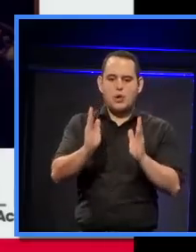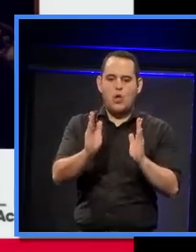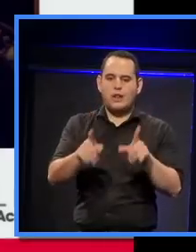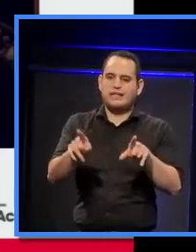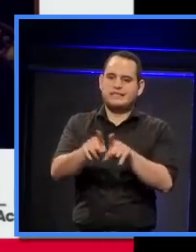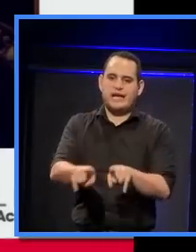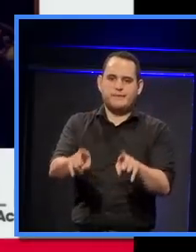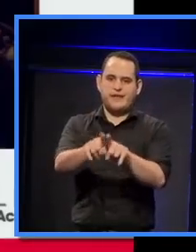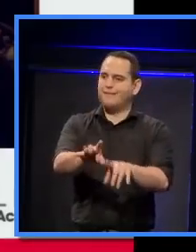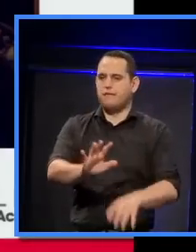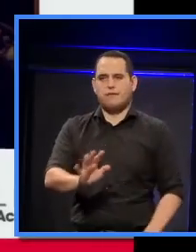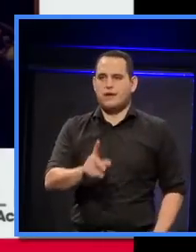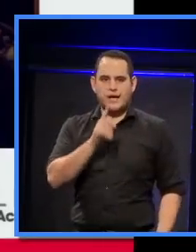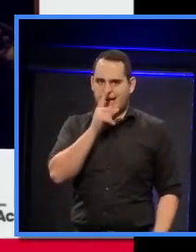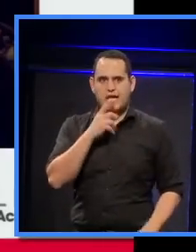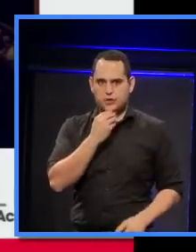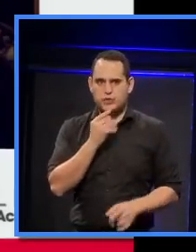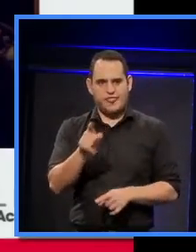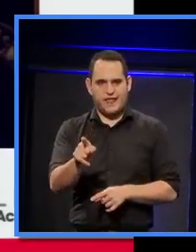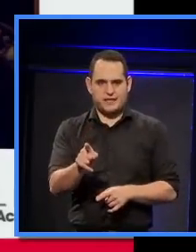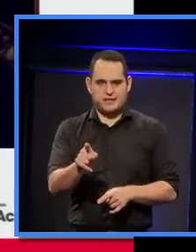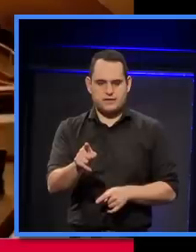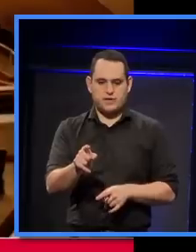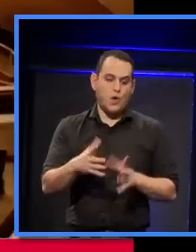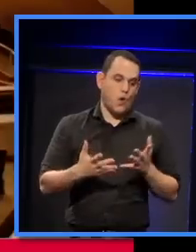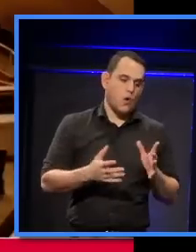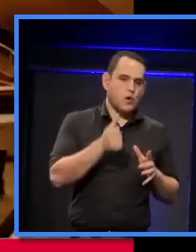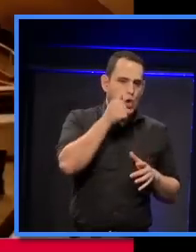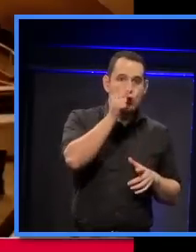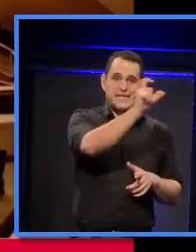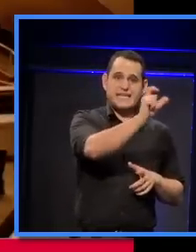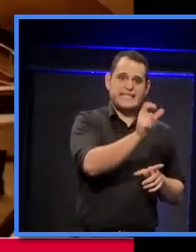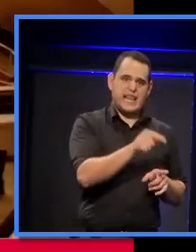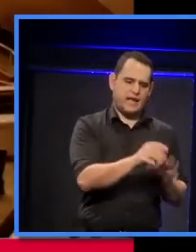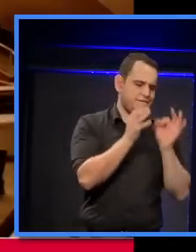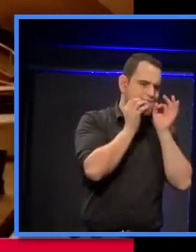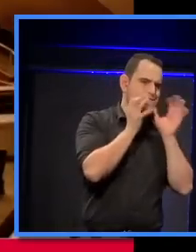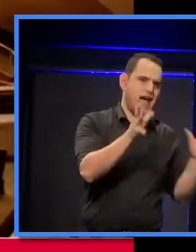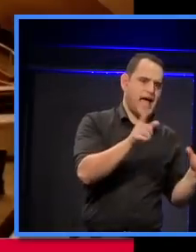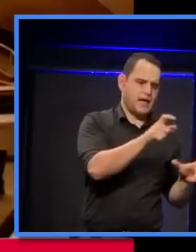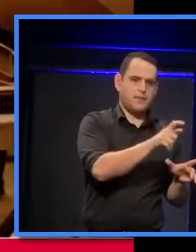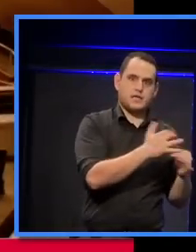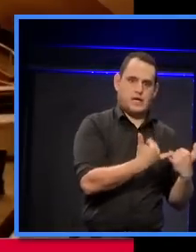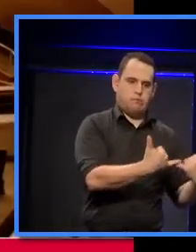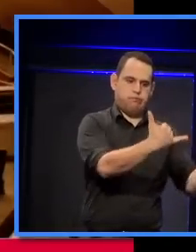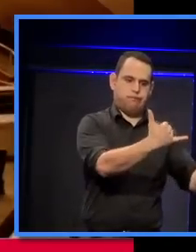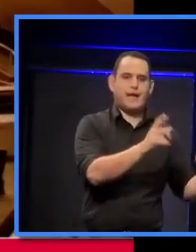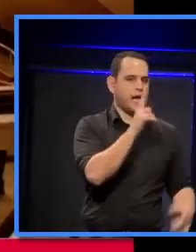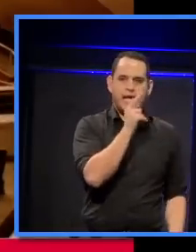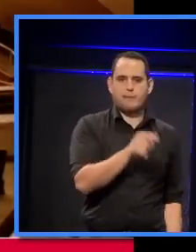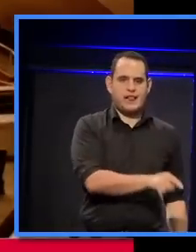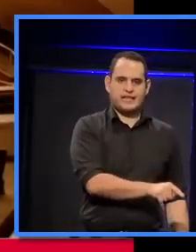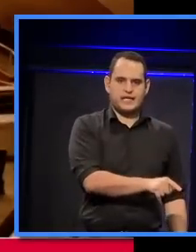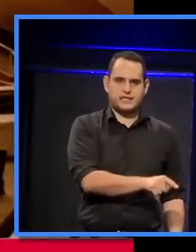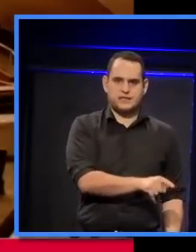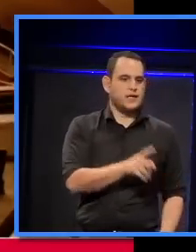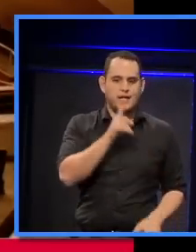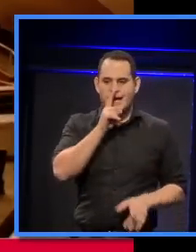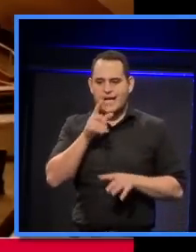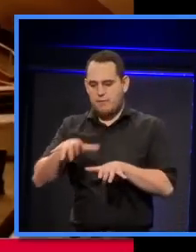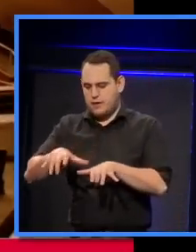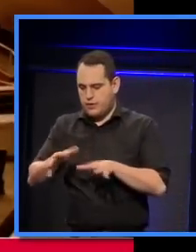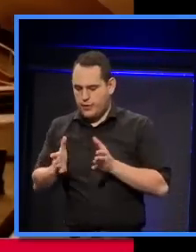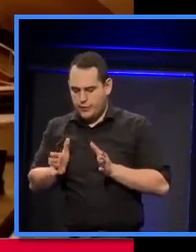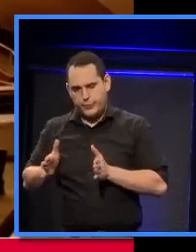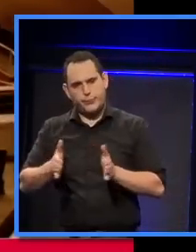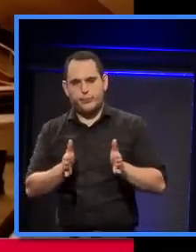probably the most renowned acoustics in the world in Vienna. It can't be a vineyard style hall, which is the Berlin